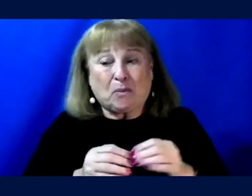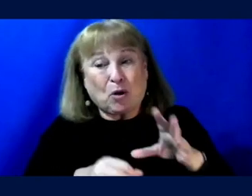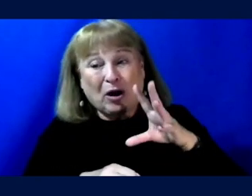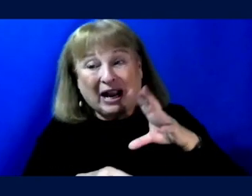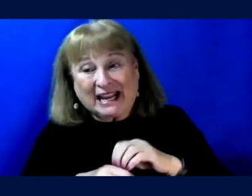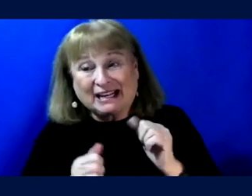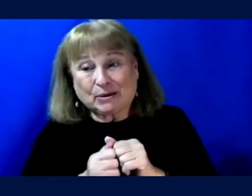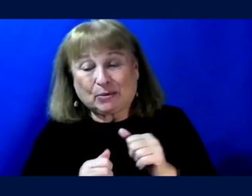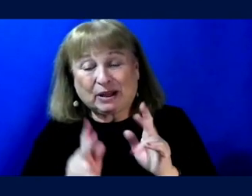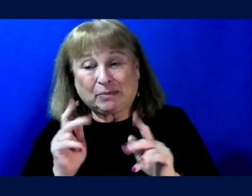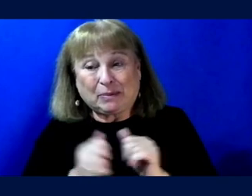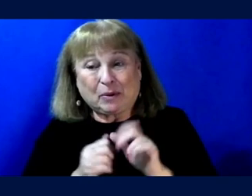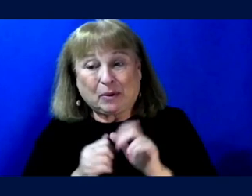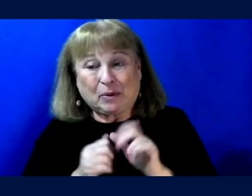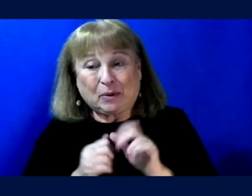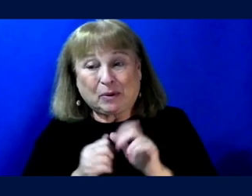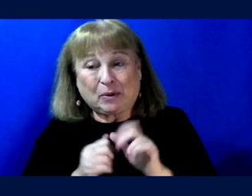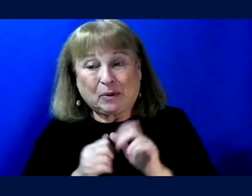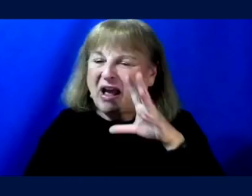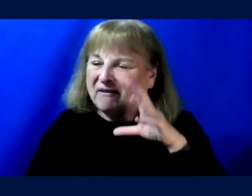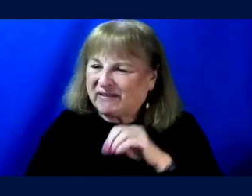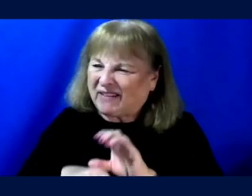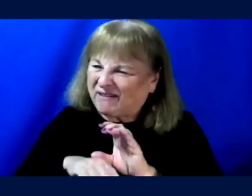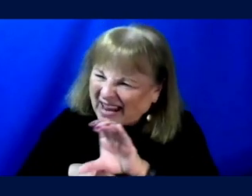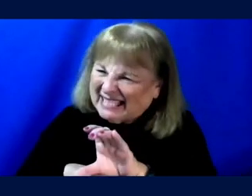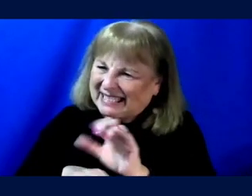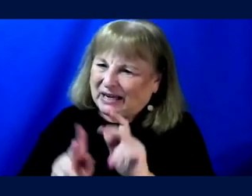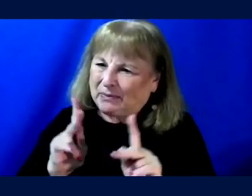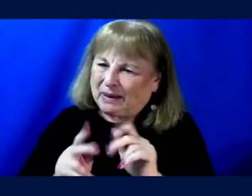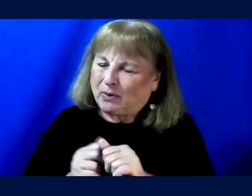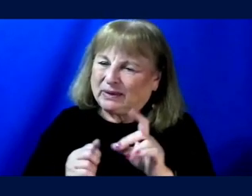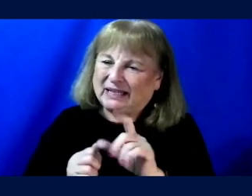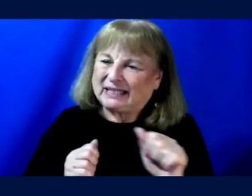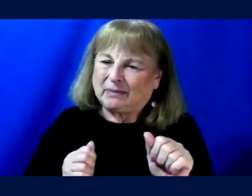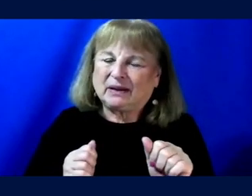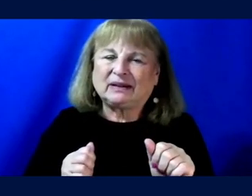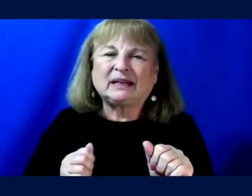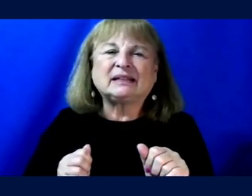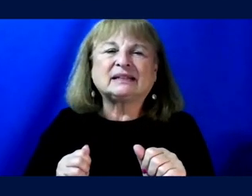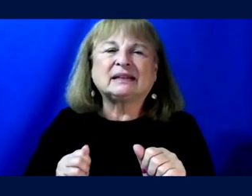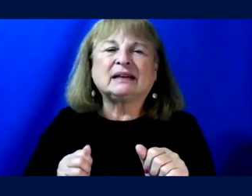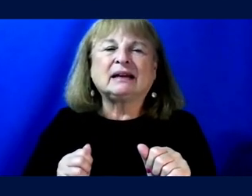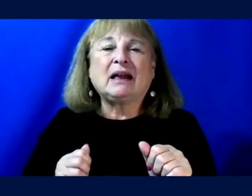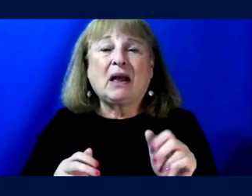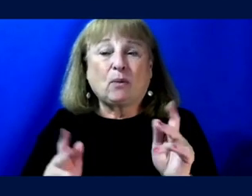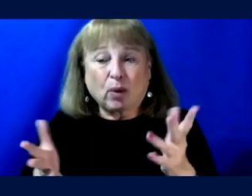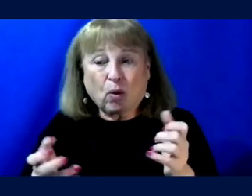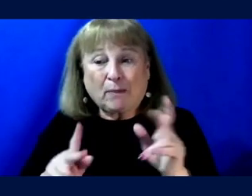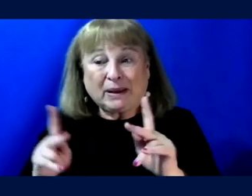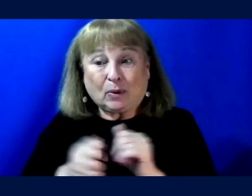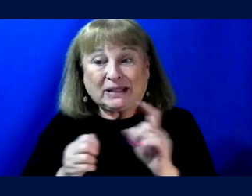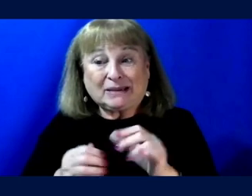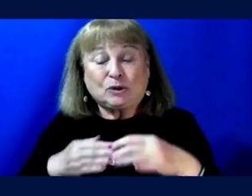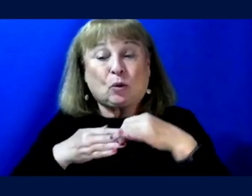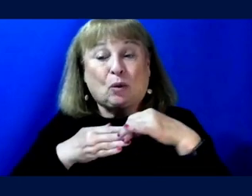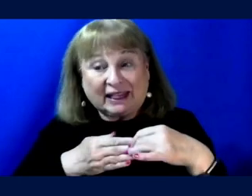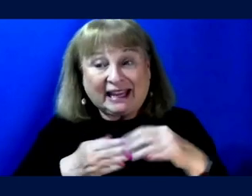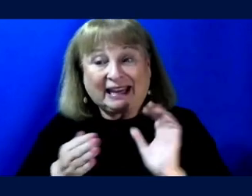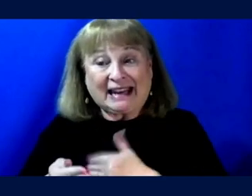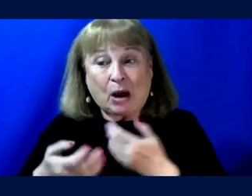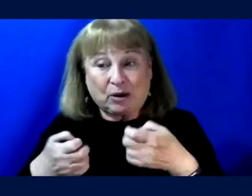with disabled folks, more investment in disabled folks, uh, having disabled communities lead these efforts. Um,